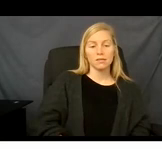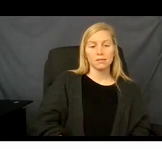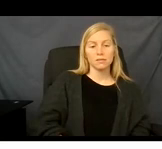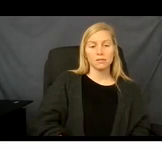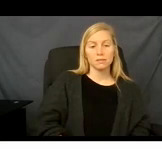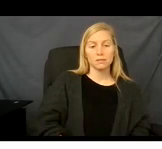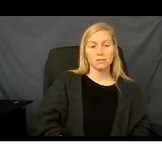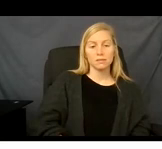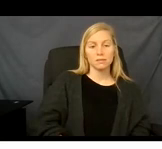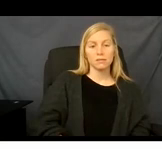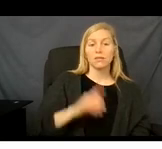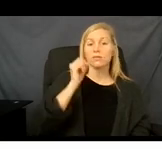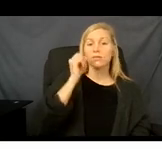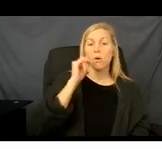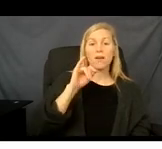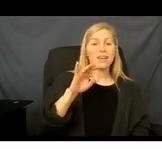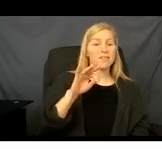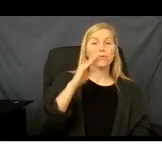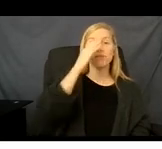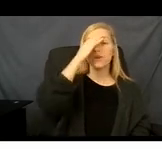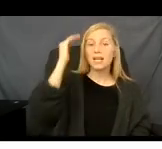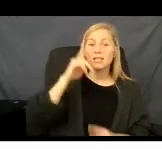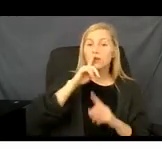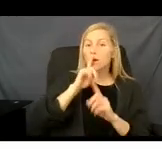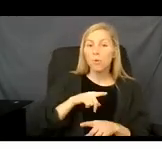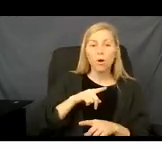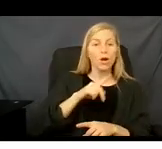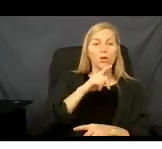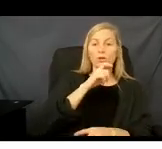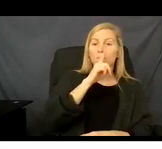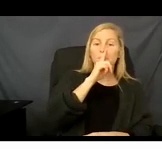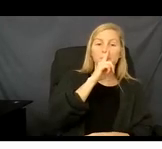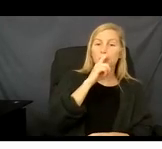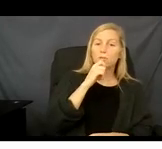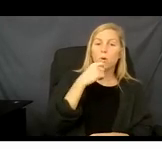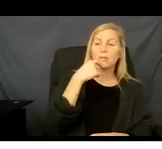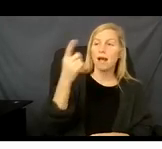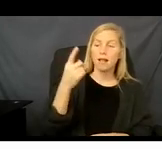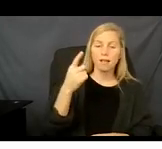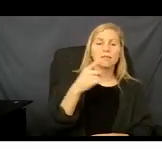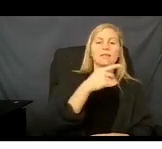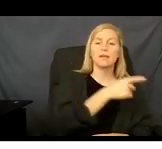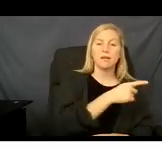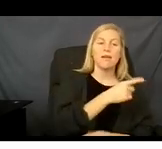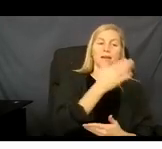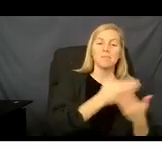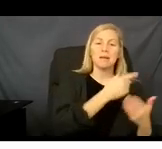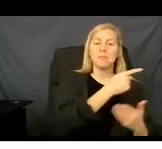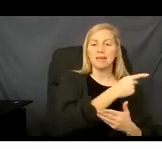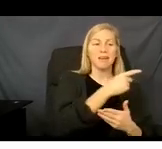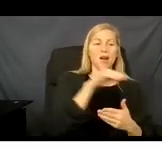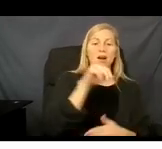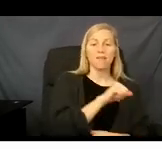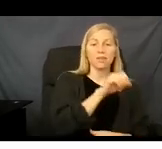in coverage in the other states you are moving to. Because all these systems are interwoven. If another